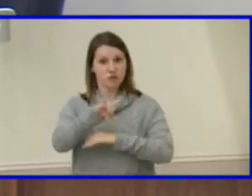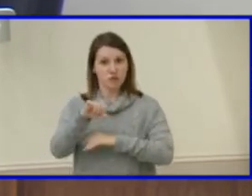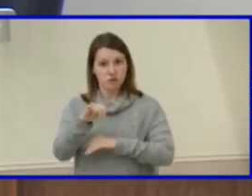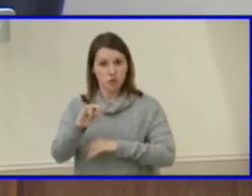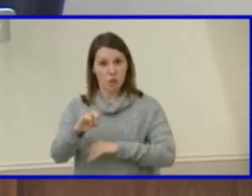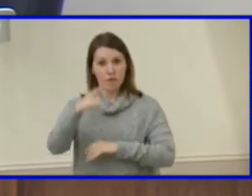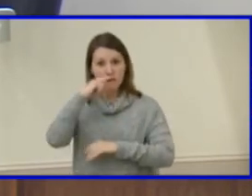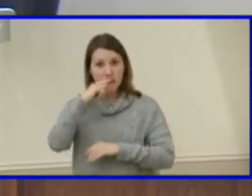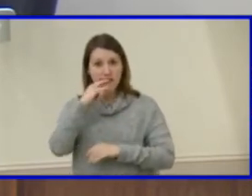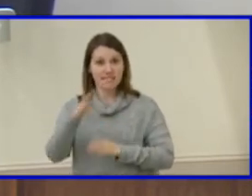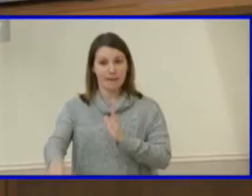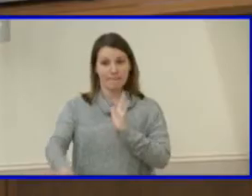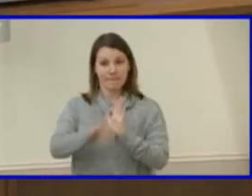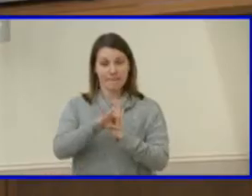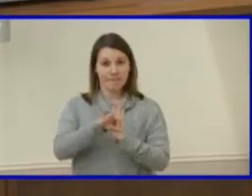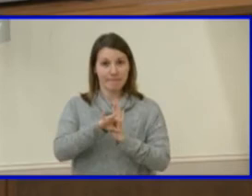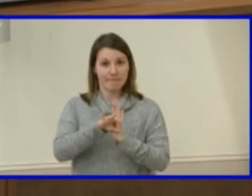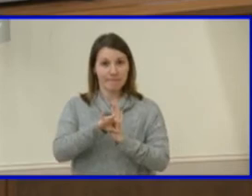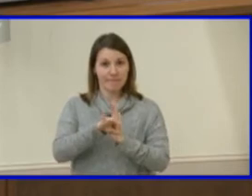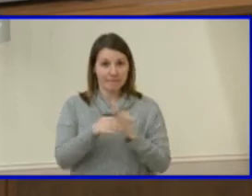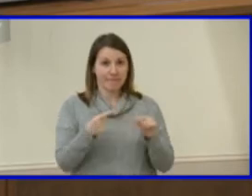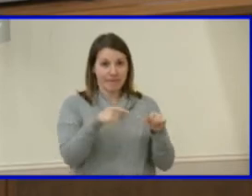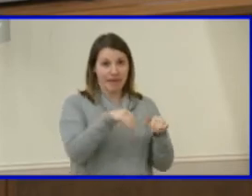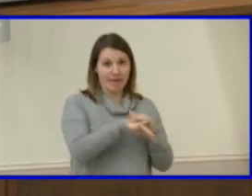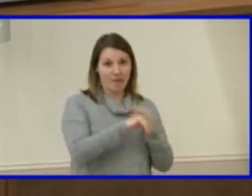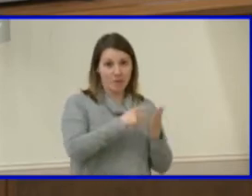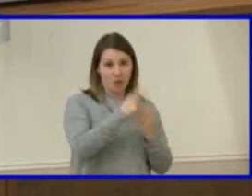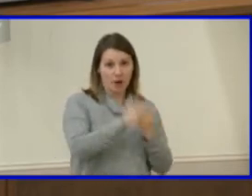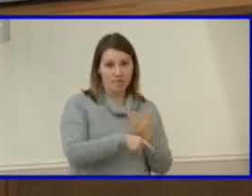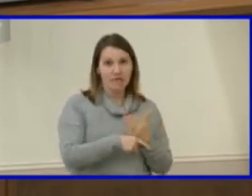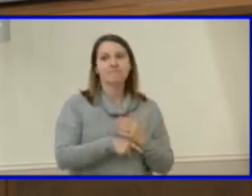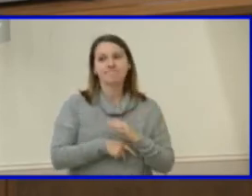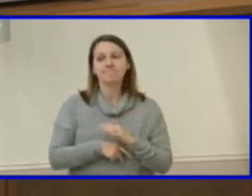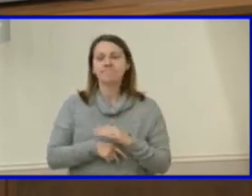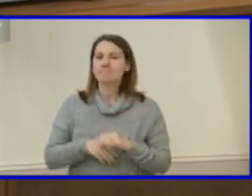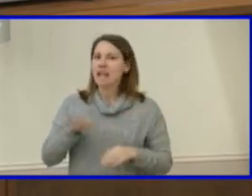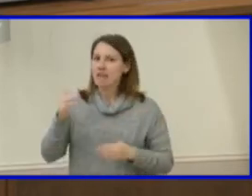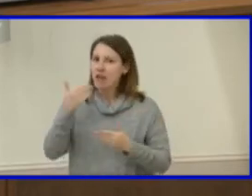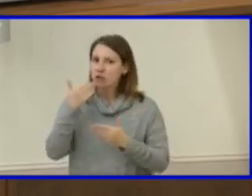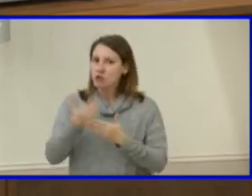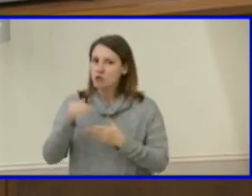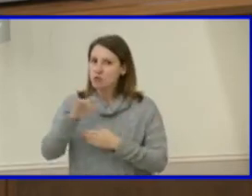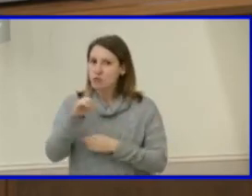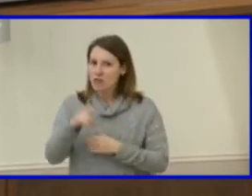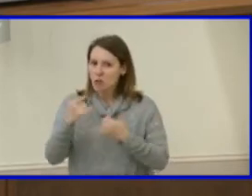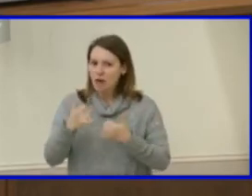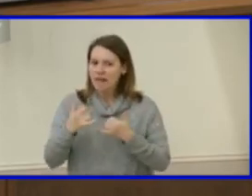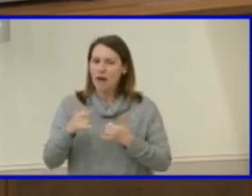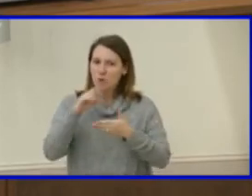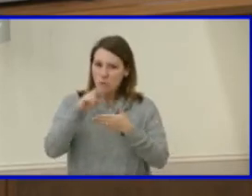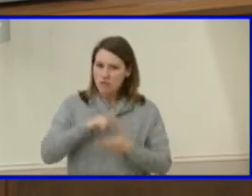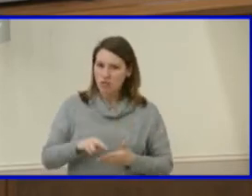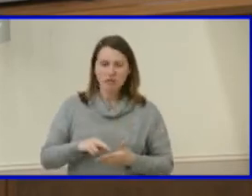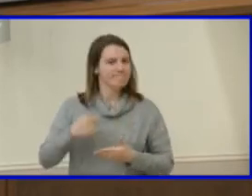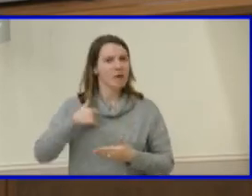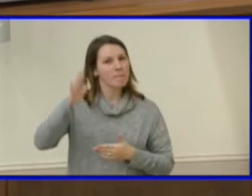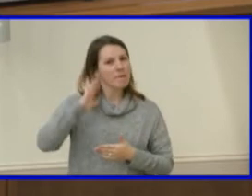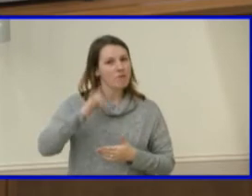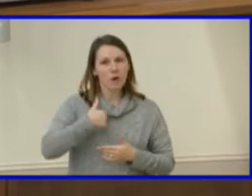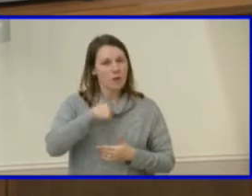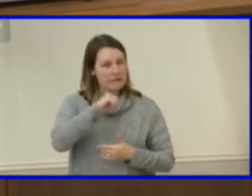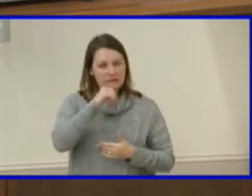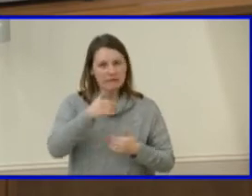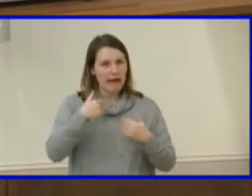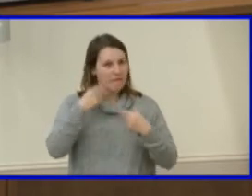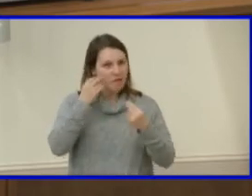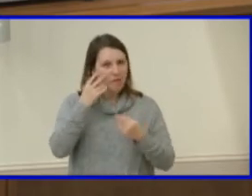selected for the program. So that's one thing we're digging into right now. We have not historically had data on where the slots are taken in terms of their feeder patterns and